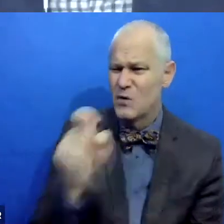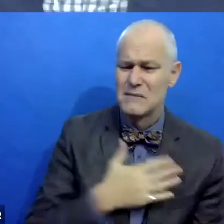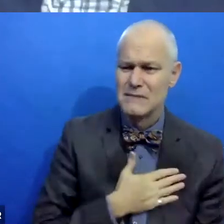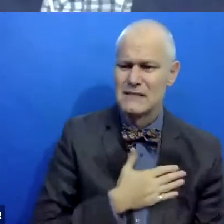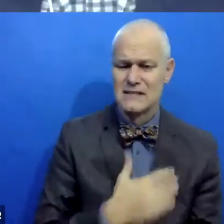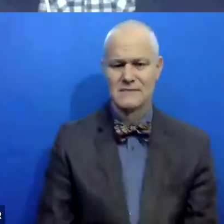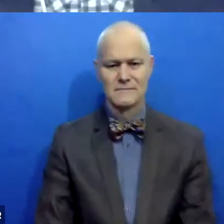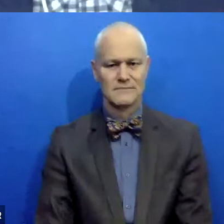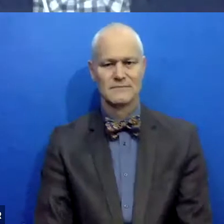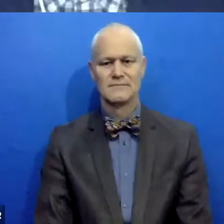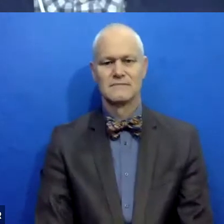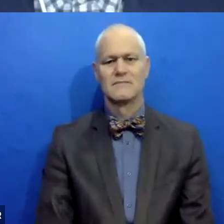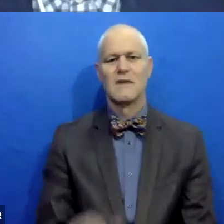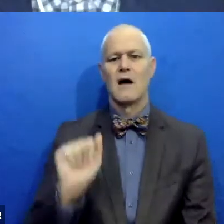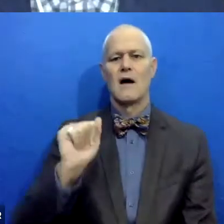Sure. Um, um,